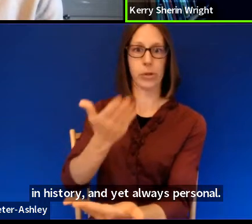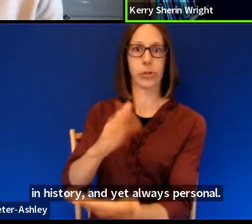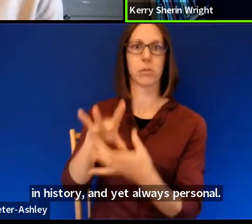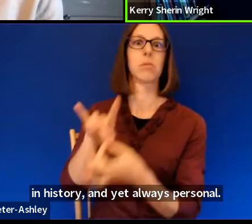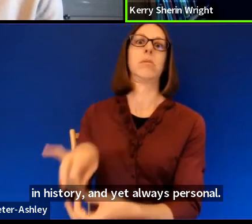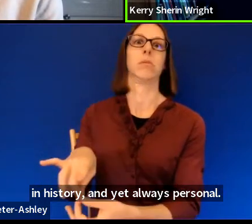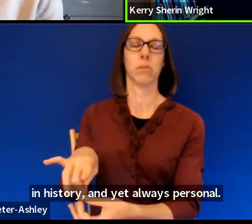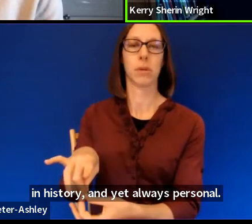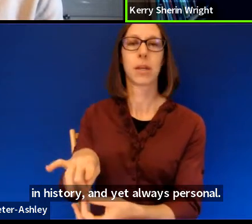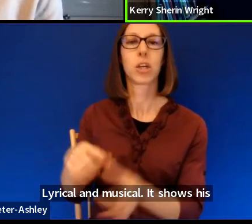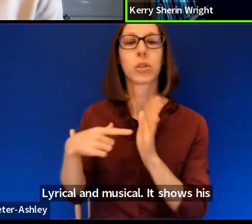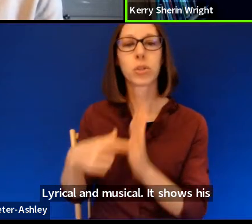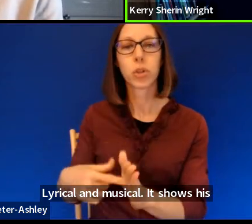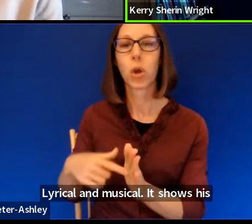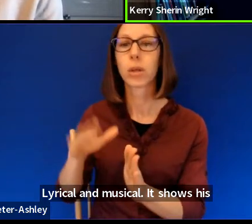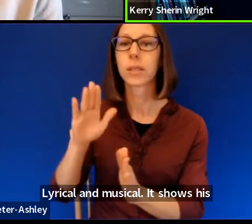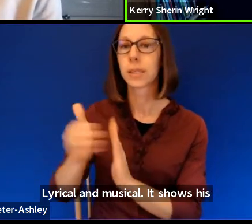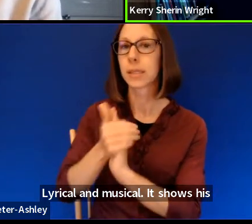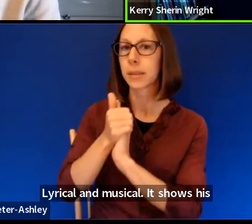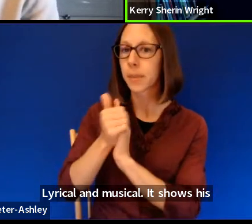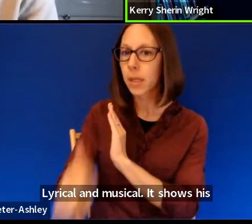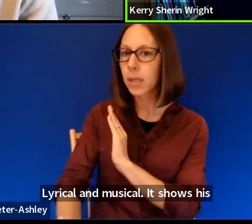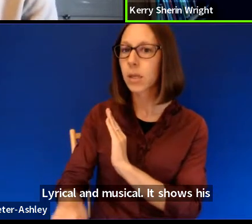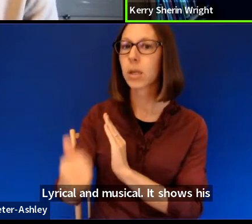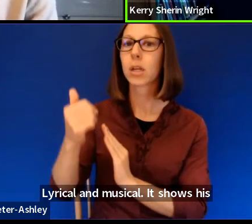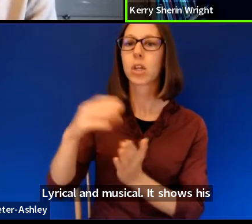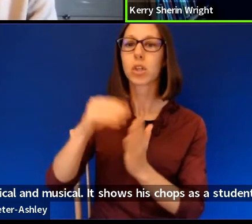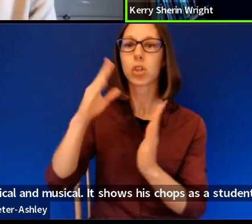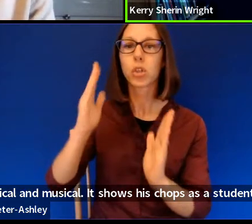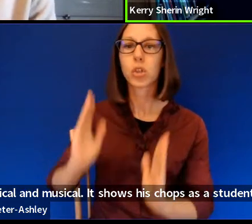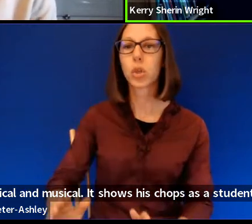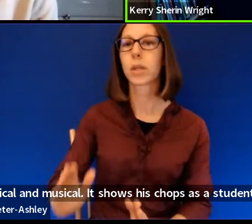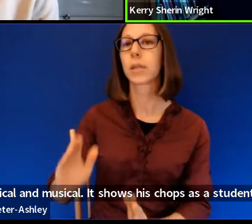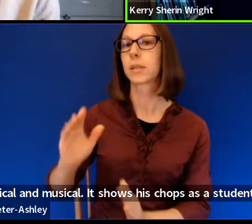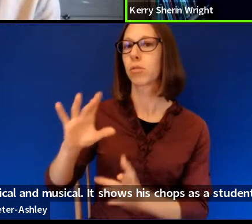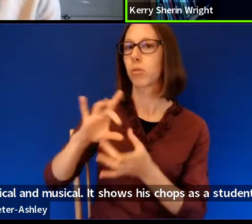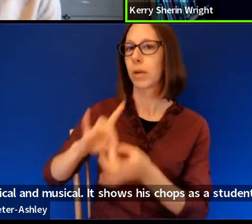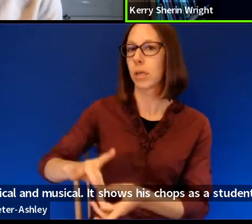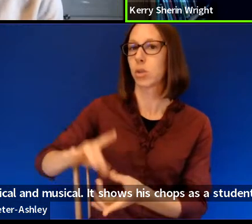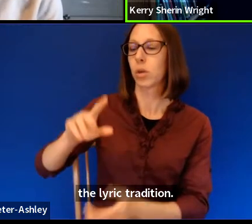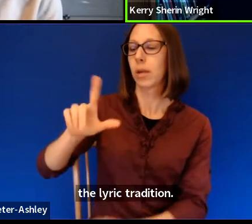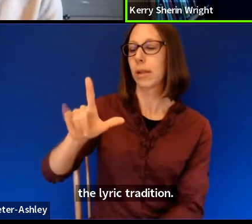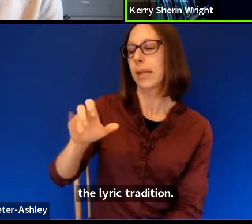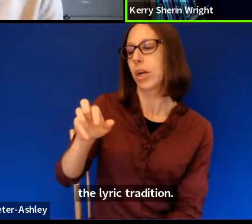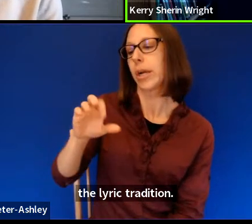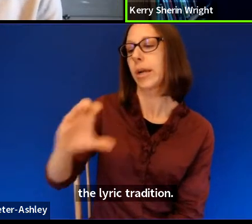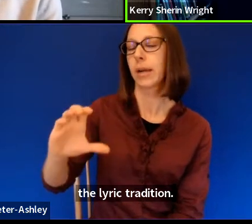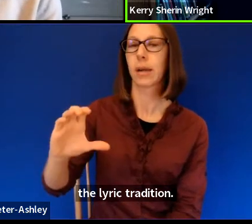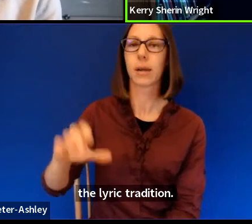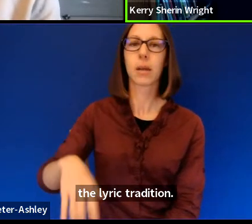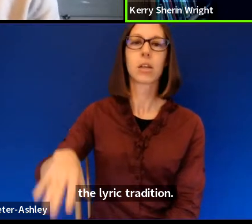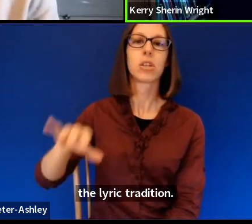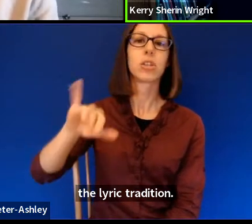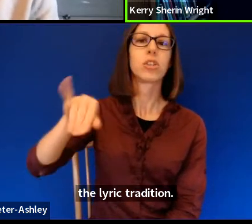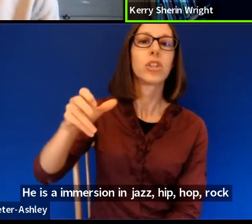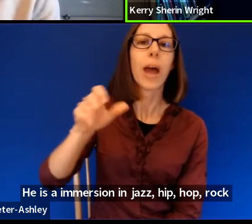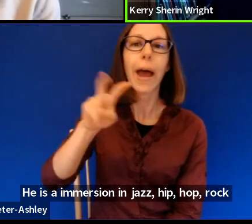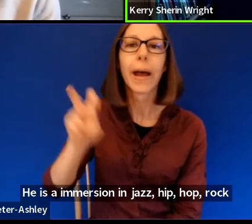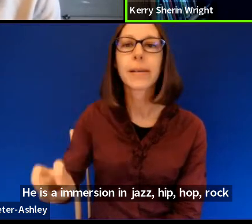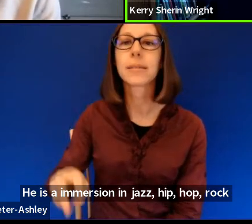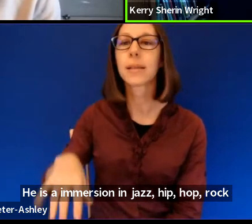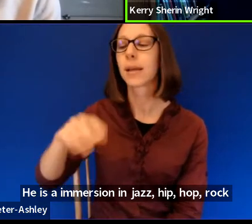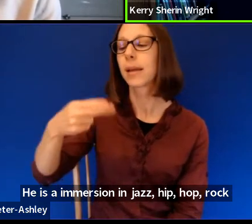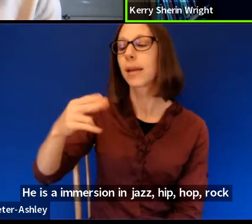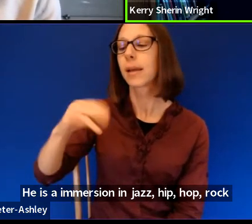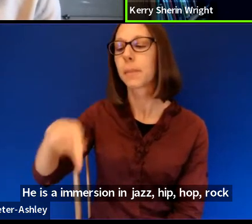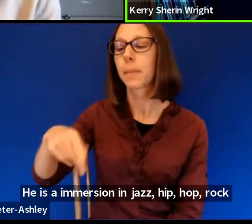his chops as a student of the lyric tradition, his immersion in jazz, hip-hop, pop, rock, blues, and hymn,